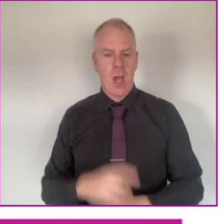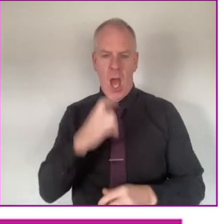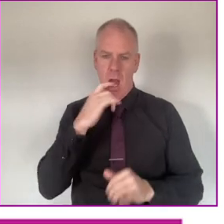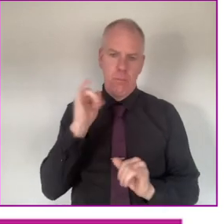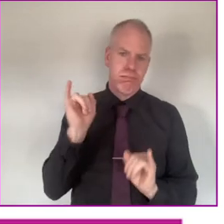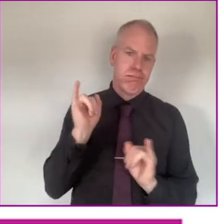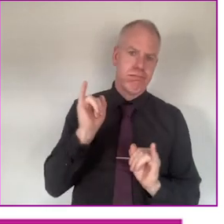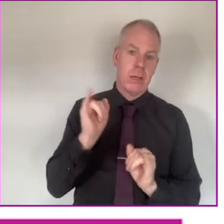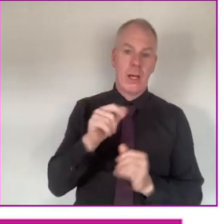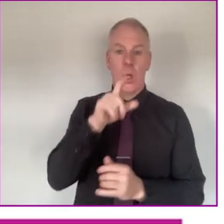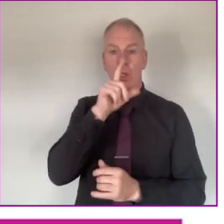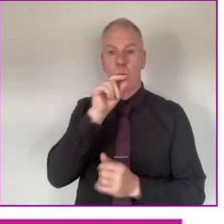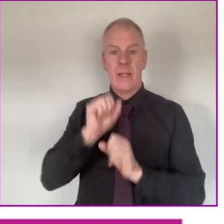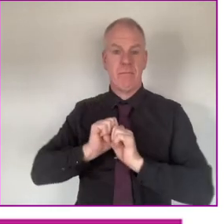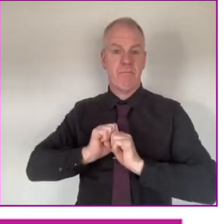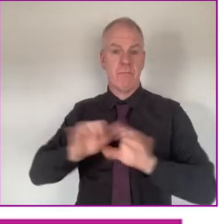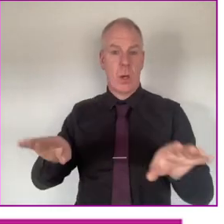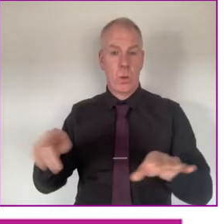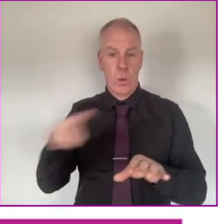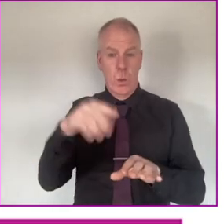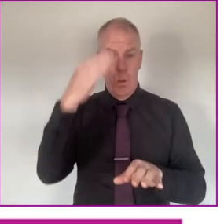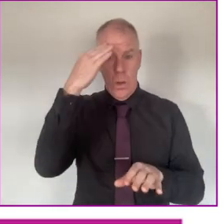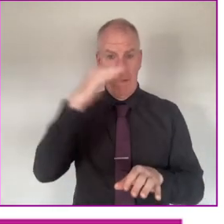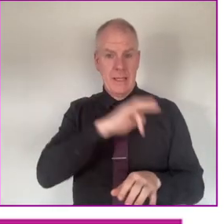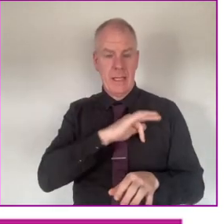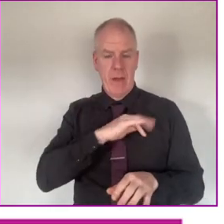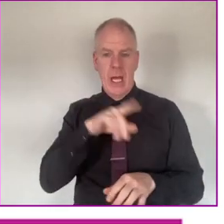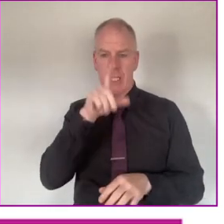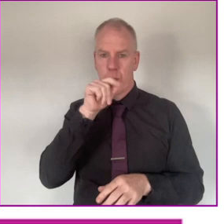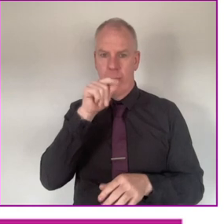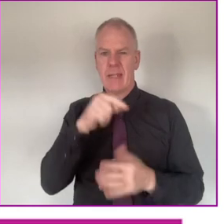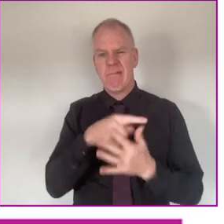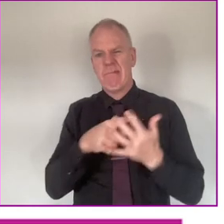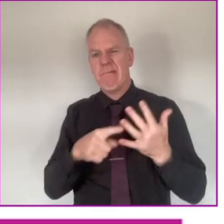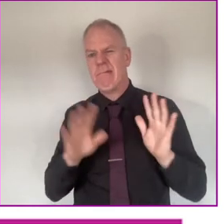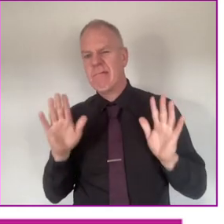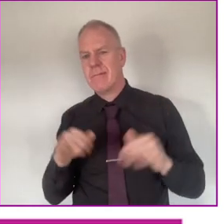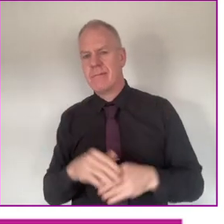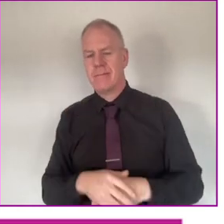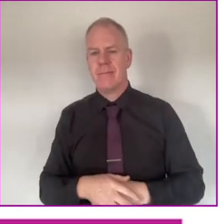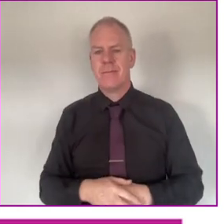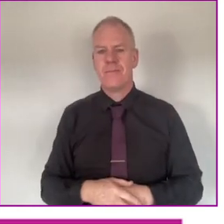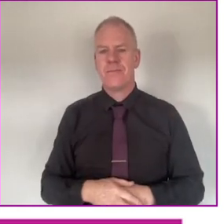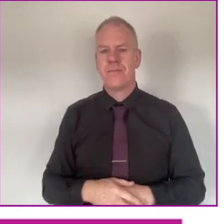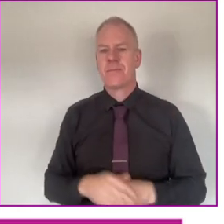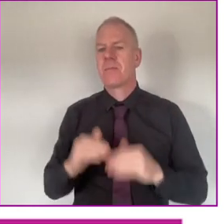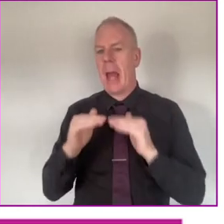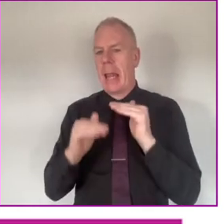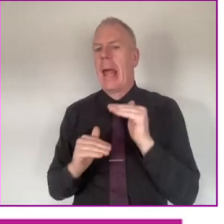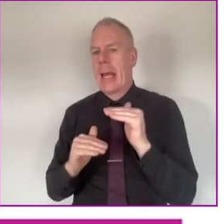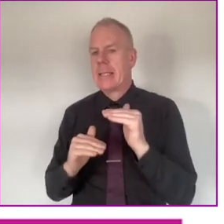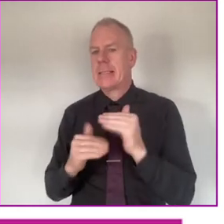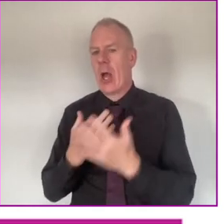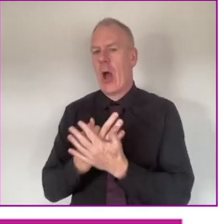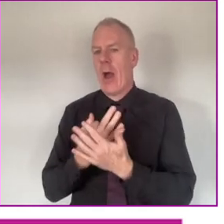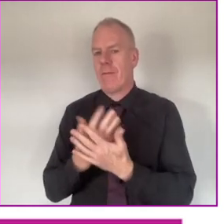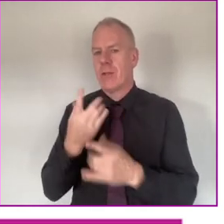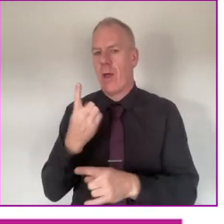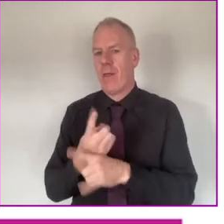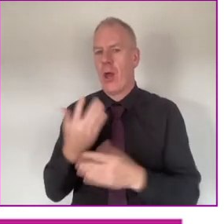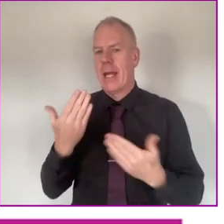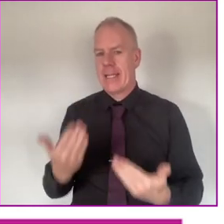And, yeah, it was awful. And I sent a tweet. And those of you who know, I tend to tweet a bit. Although I'm less